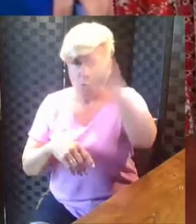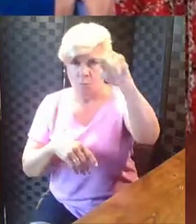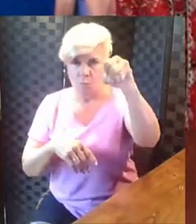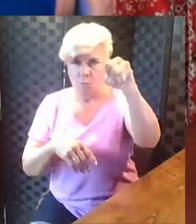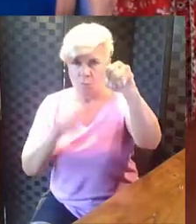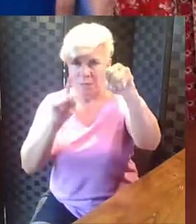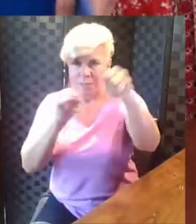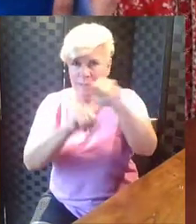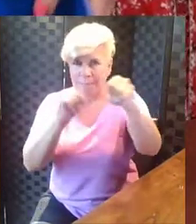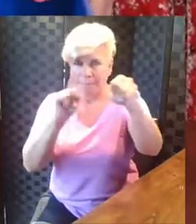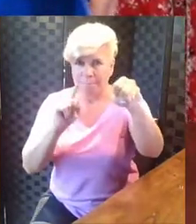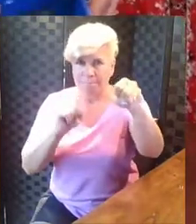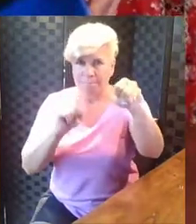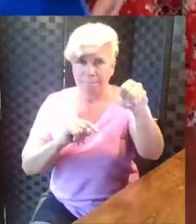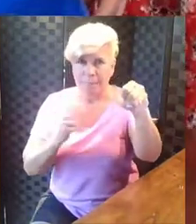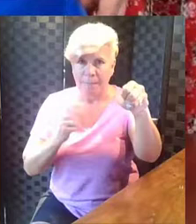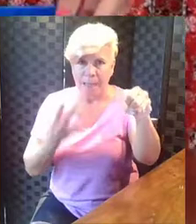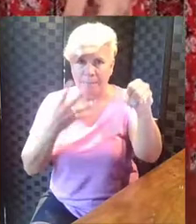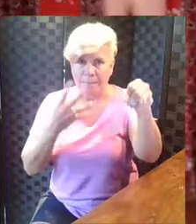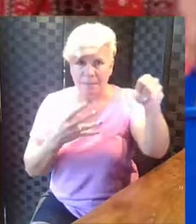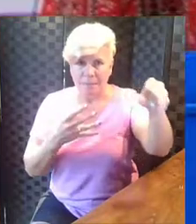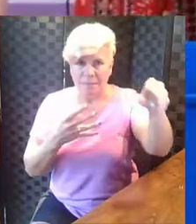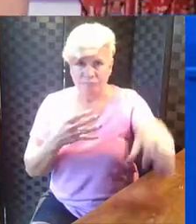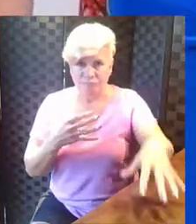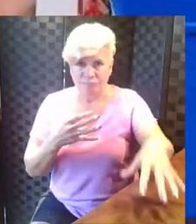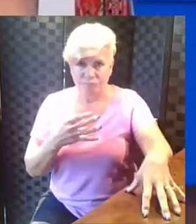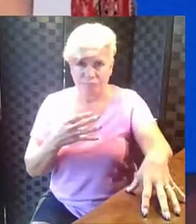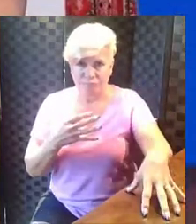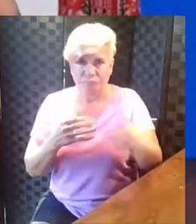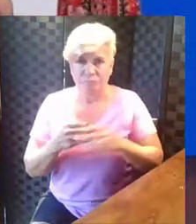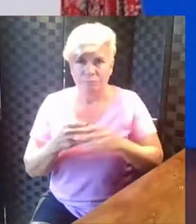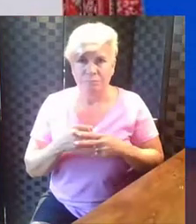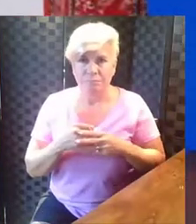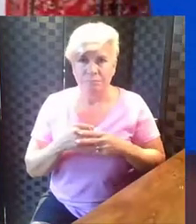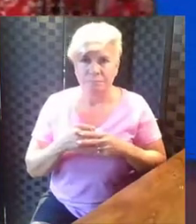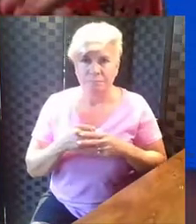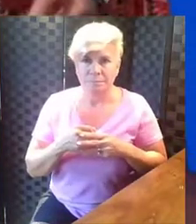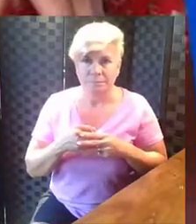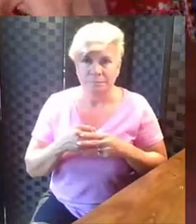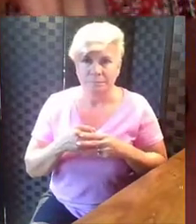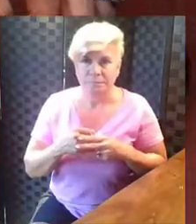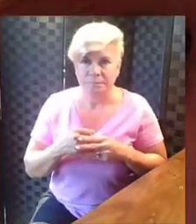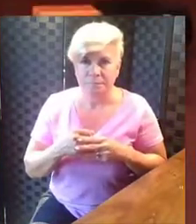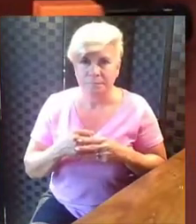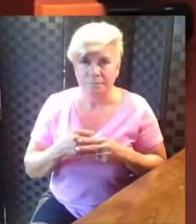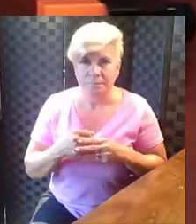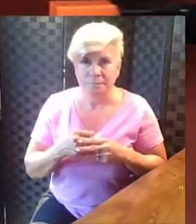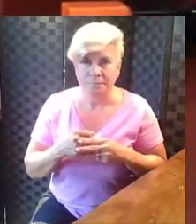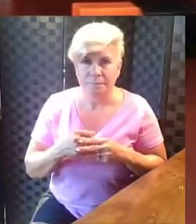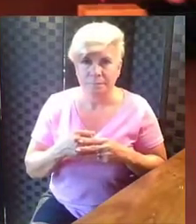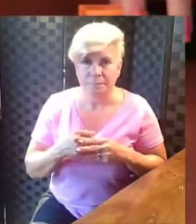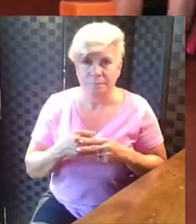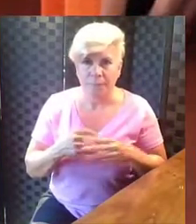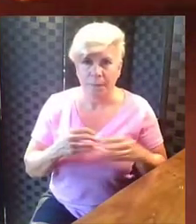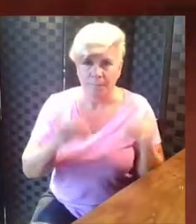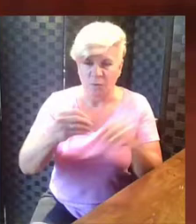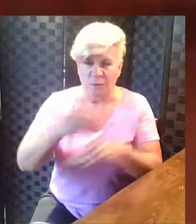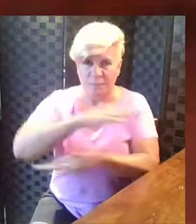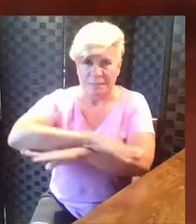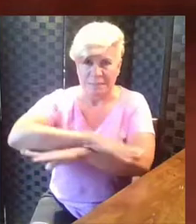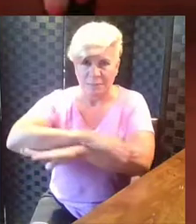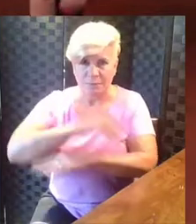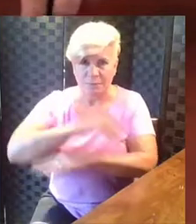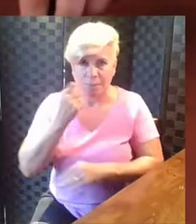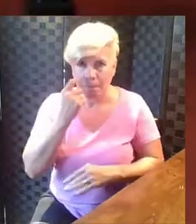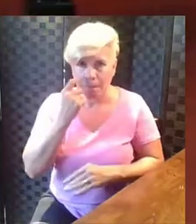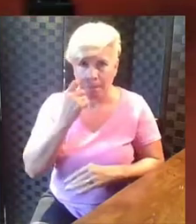time. Let's see how many I can grab. I'm just going to put them here on